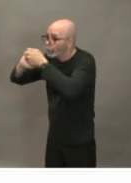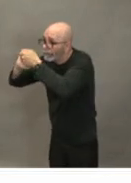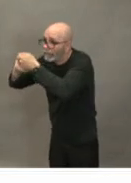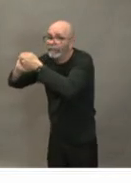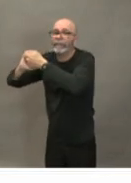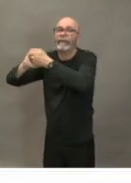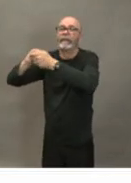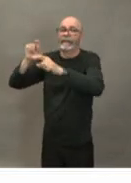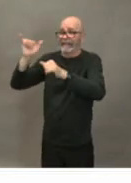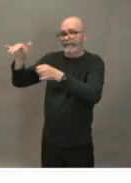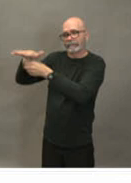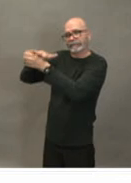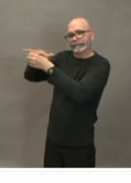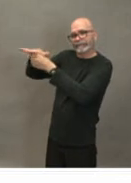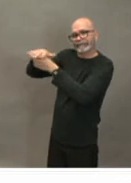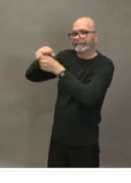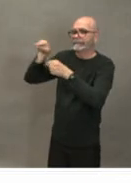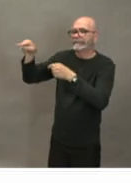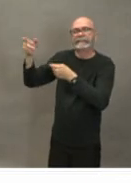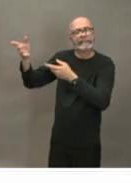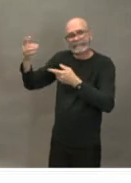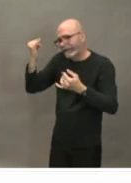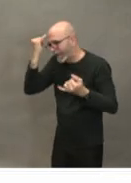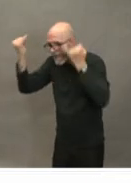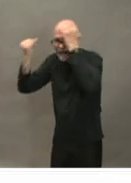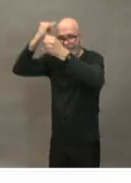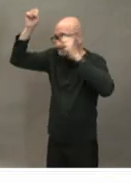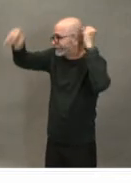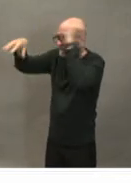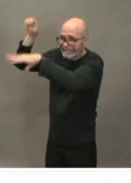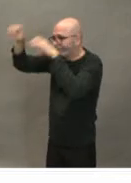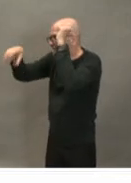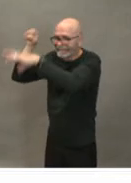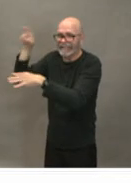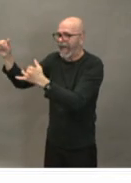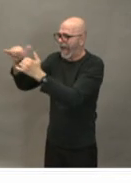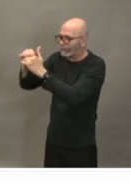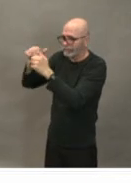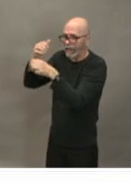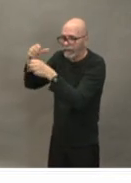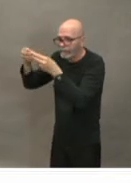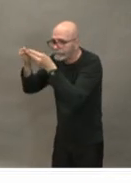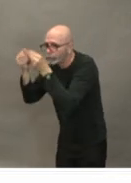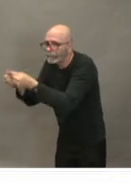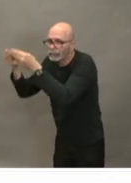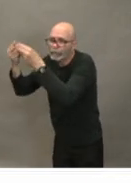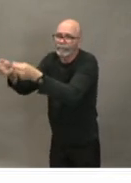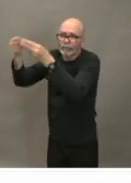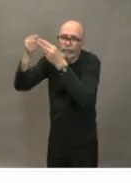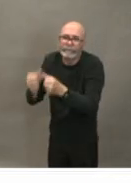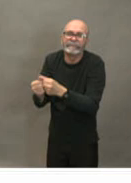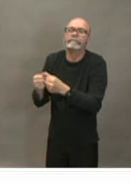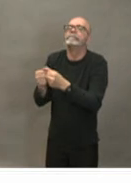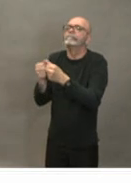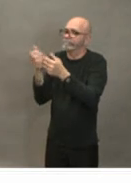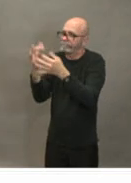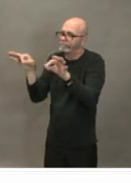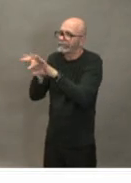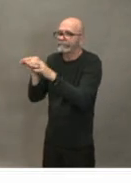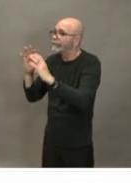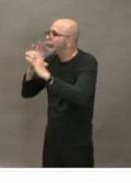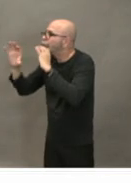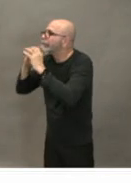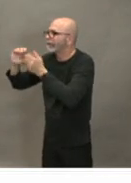sector there is to try to come up with with uh solutions and and and we can all uh be supportive of uh but ultimately